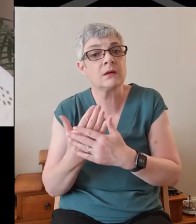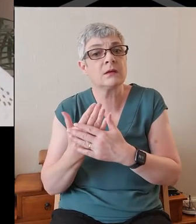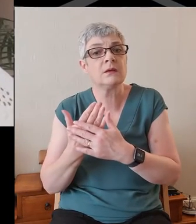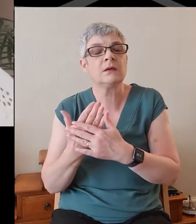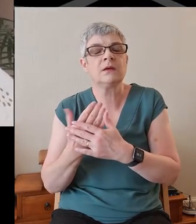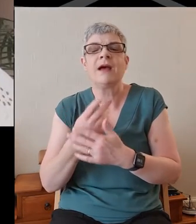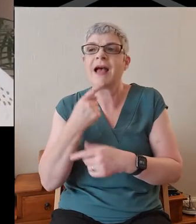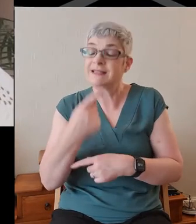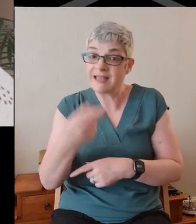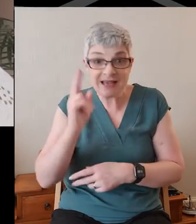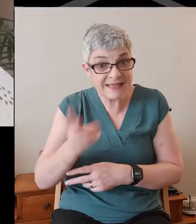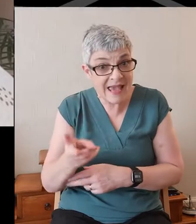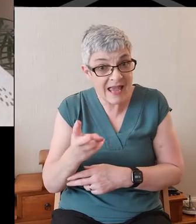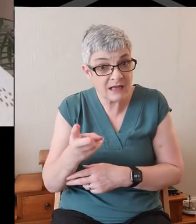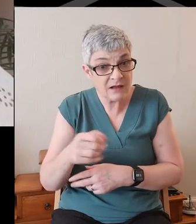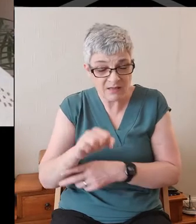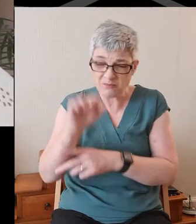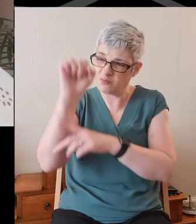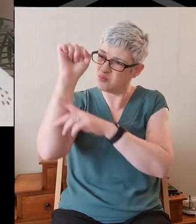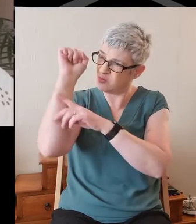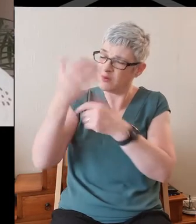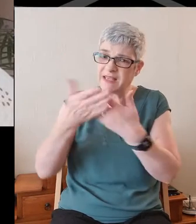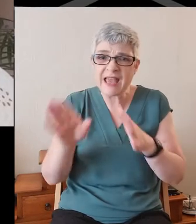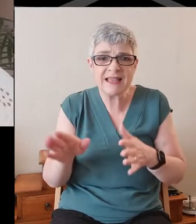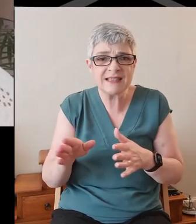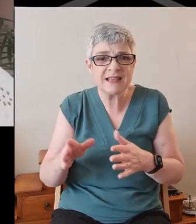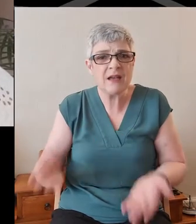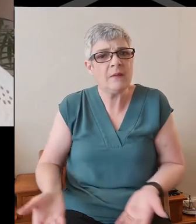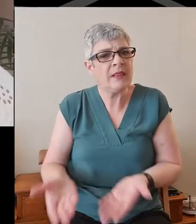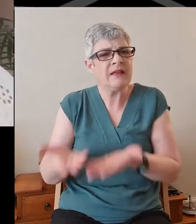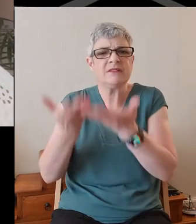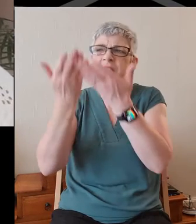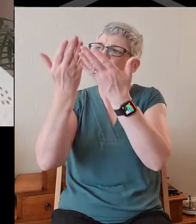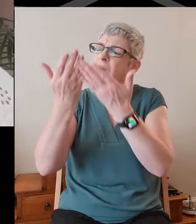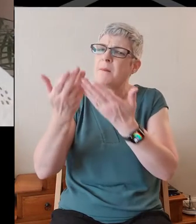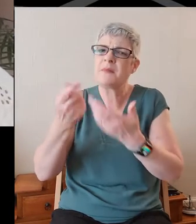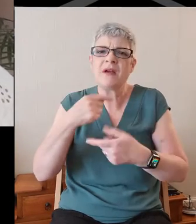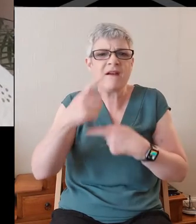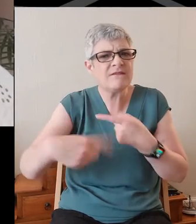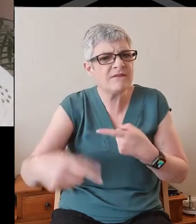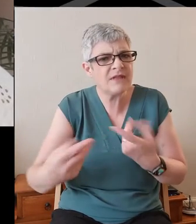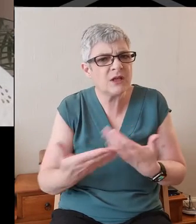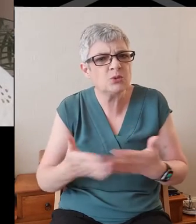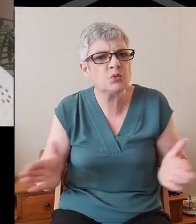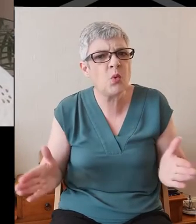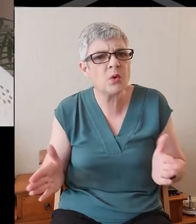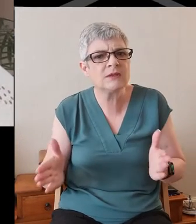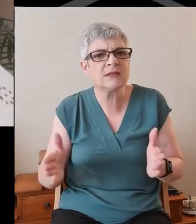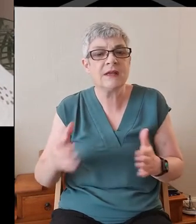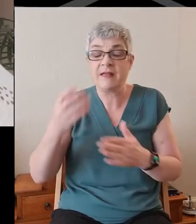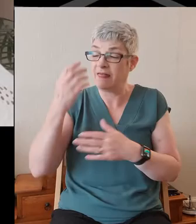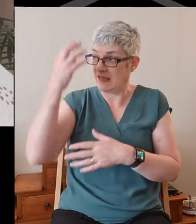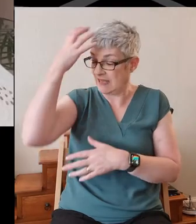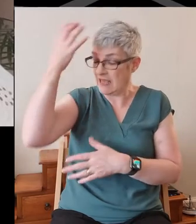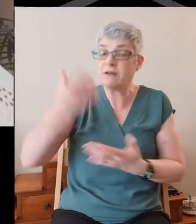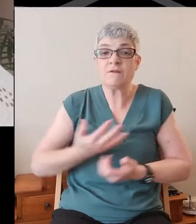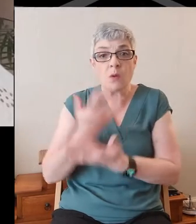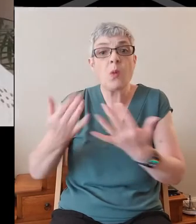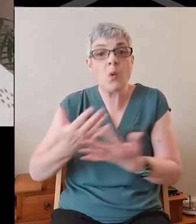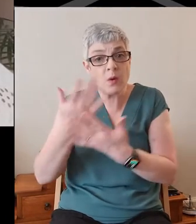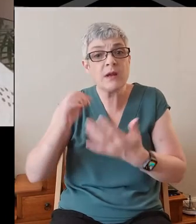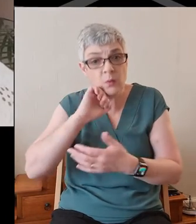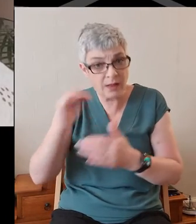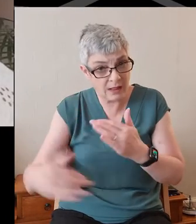I say again, lift up your heads, O gates, and be lifted up, you everlasting doors, and the King of glory shall enter in.